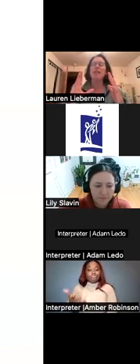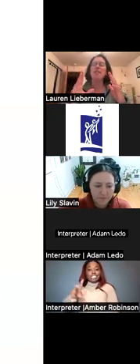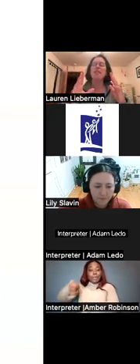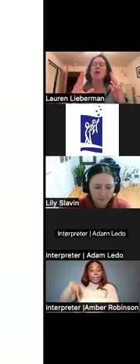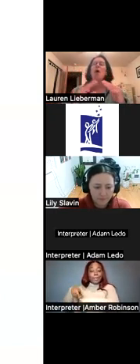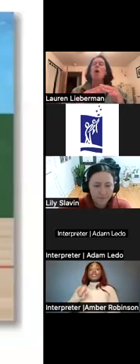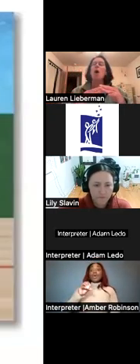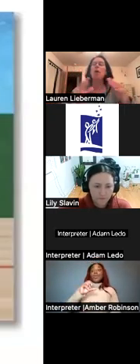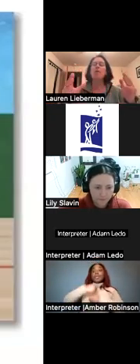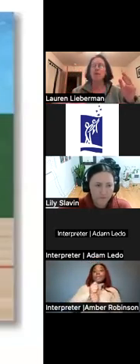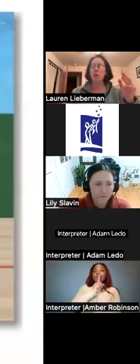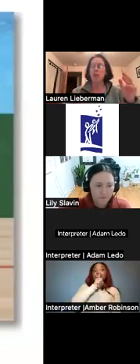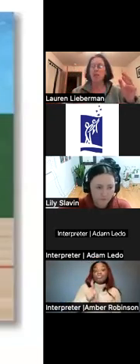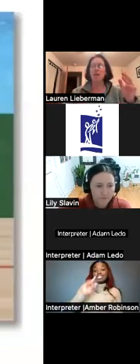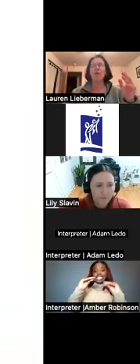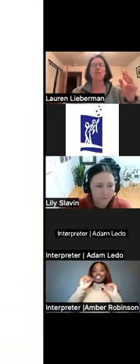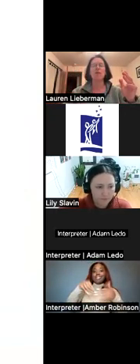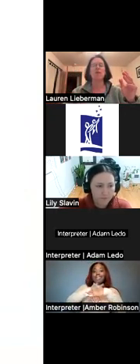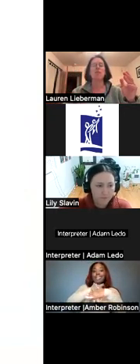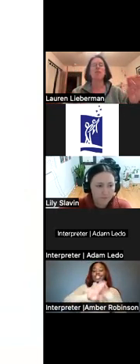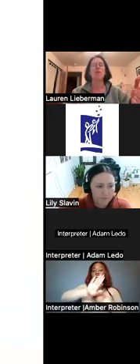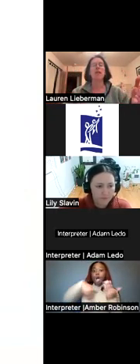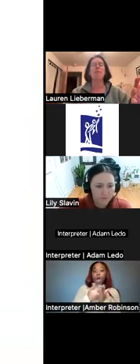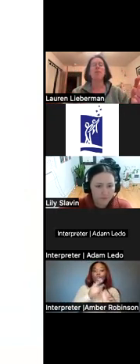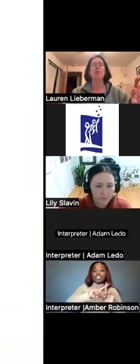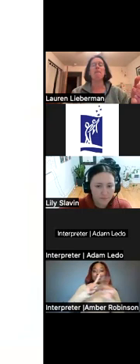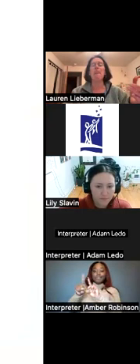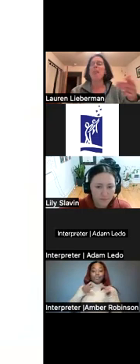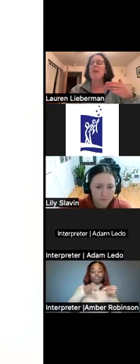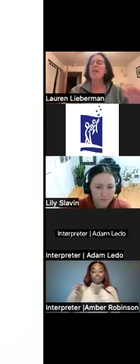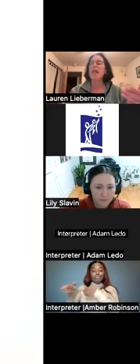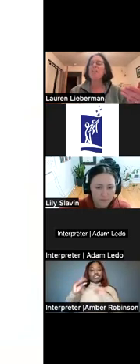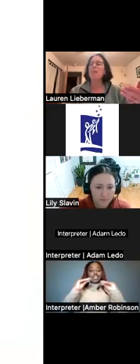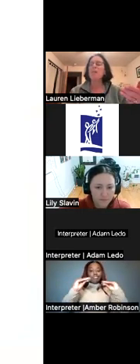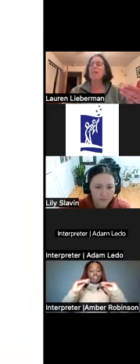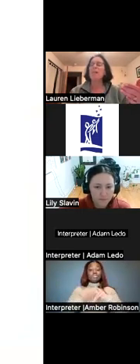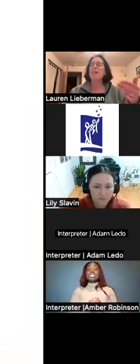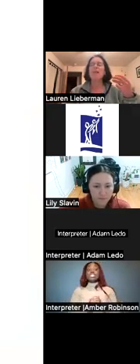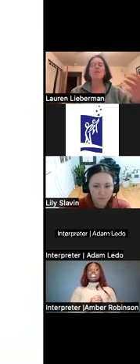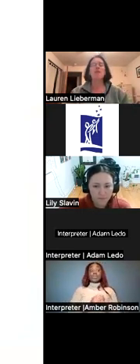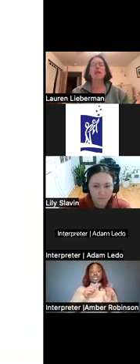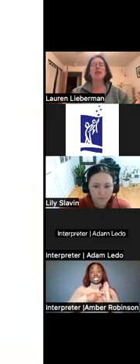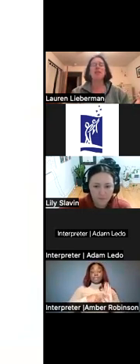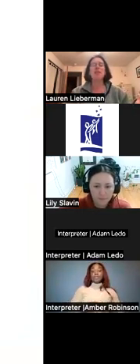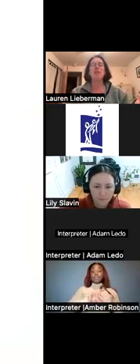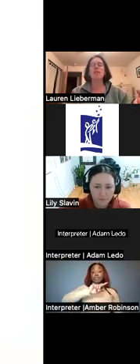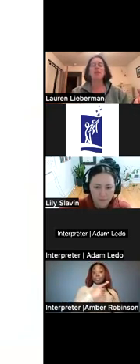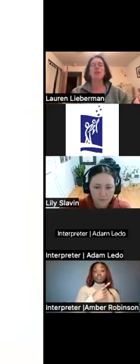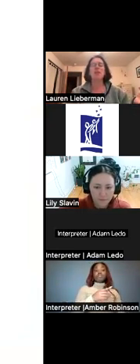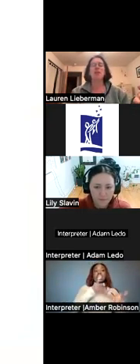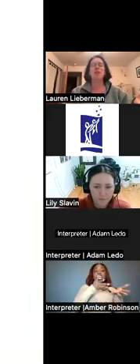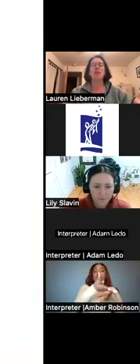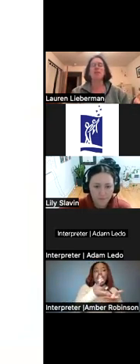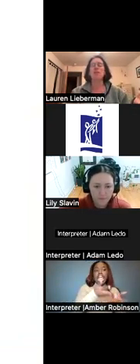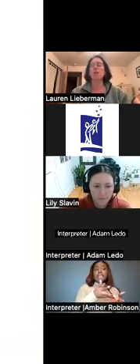accesses all of these ways of instruction. So for example, engagement is stimulating the student's